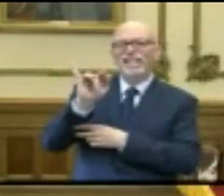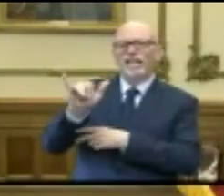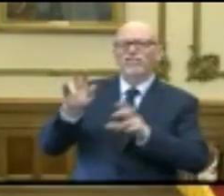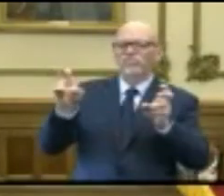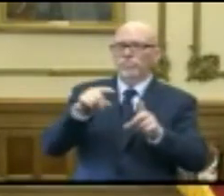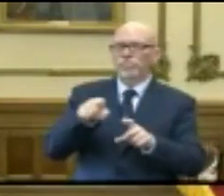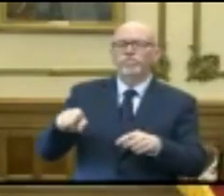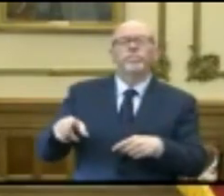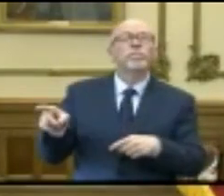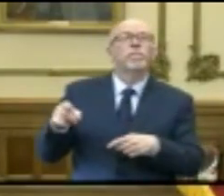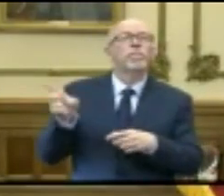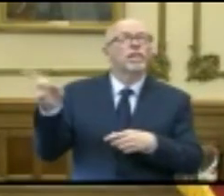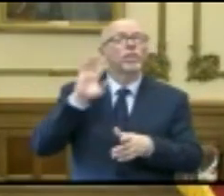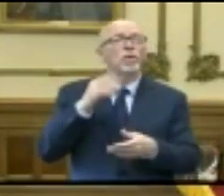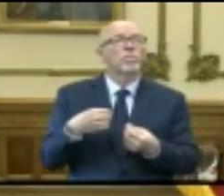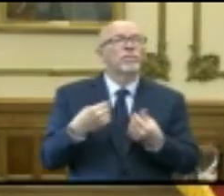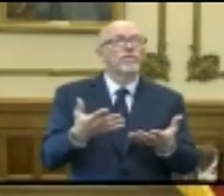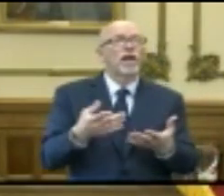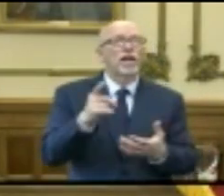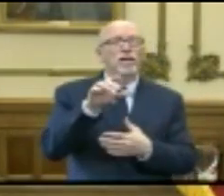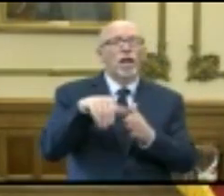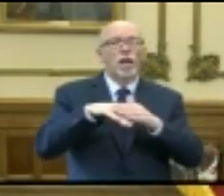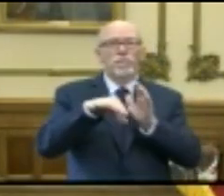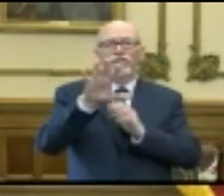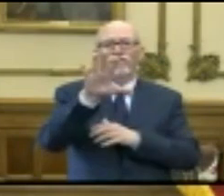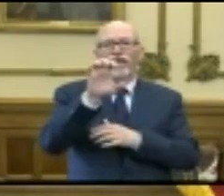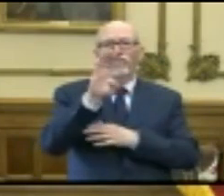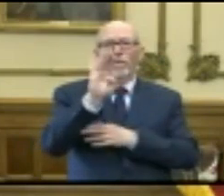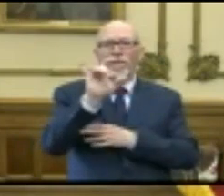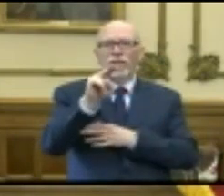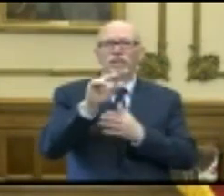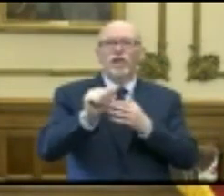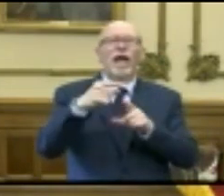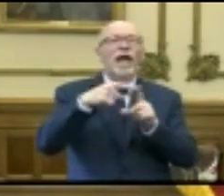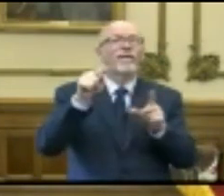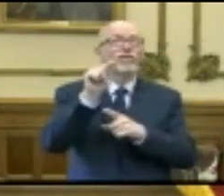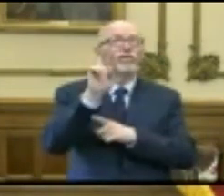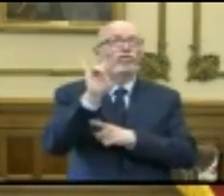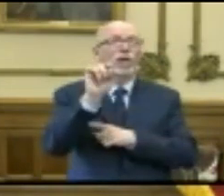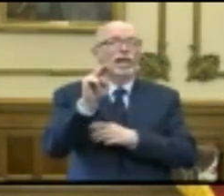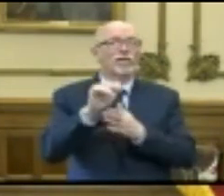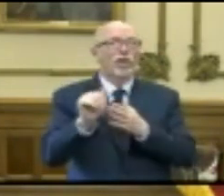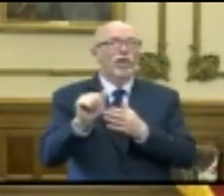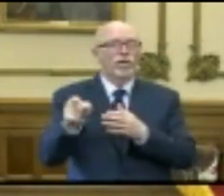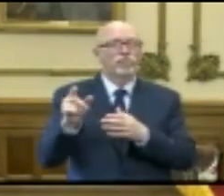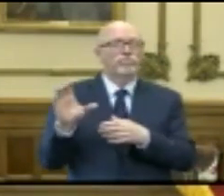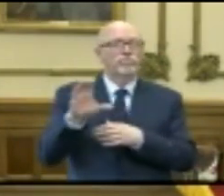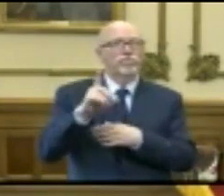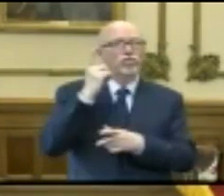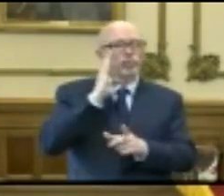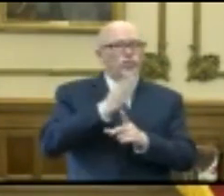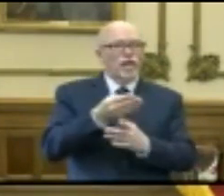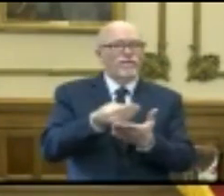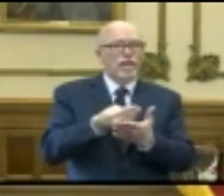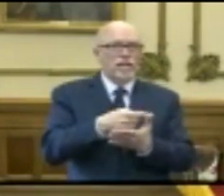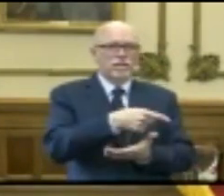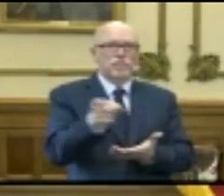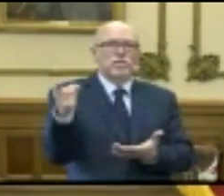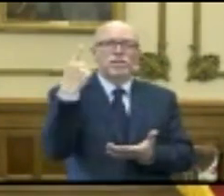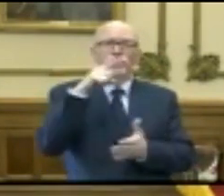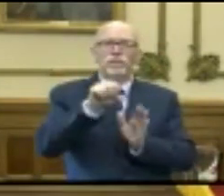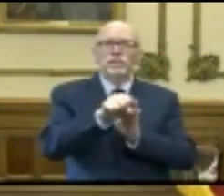provide ultimately up to $500 billion. That's a half trillion dollars in direct financing to states,